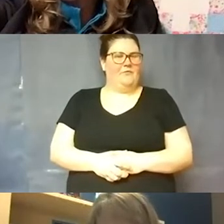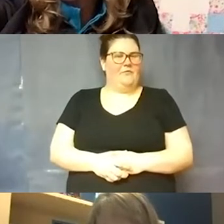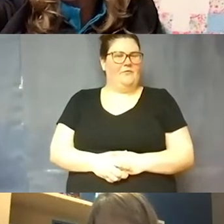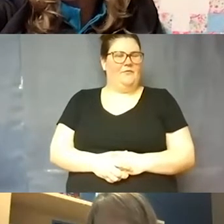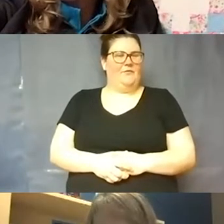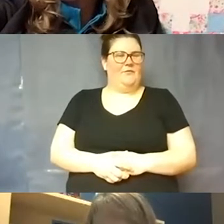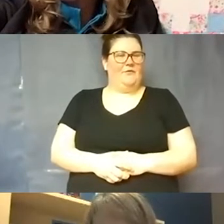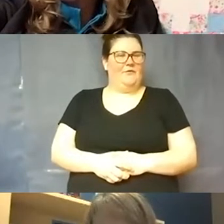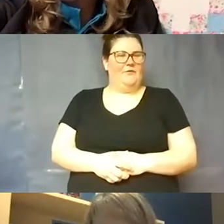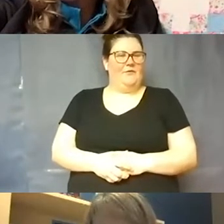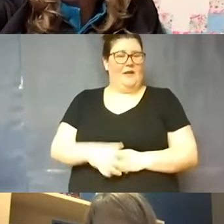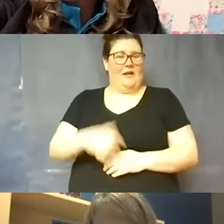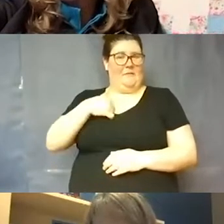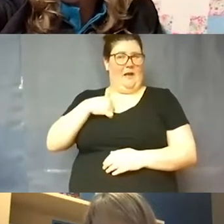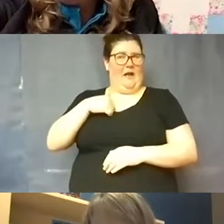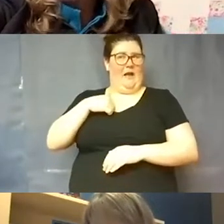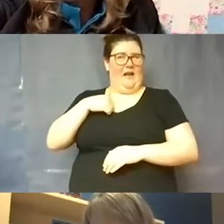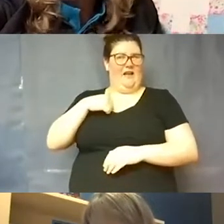Am I back on now?